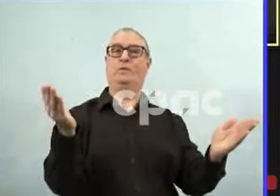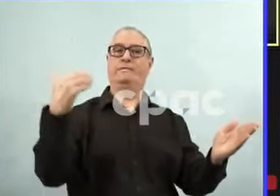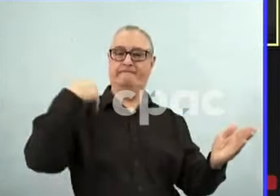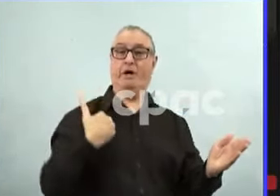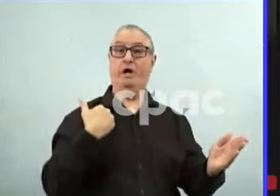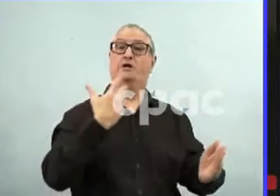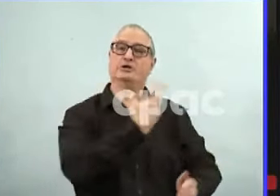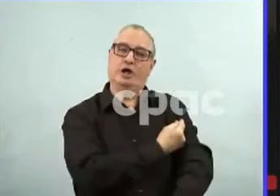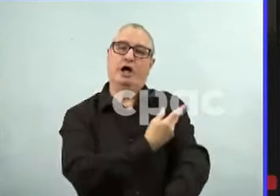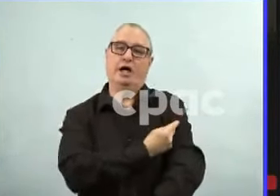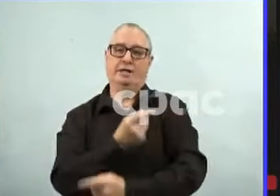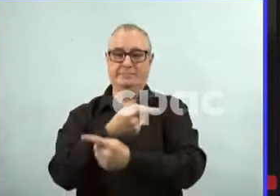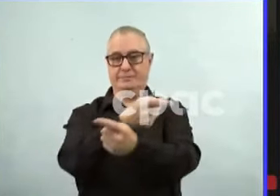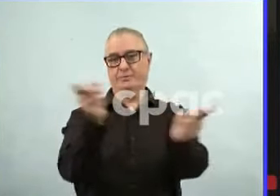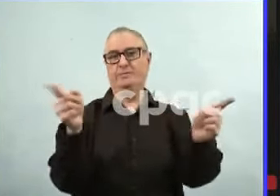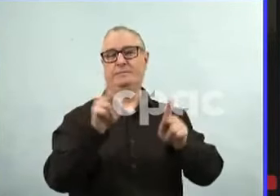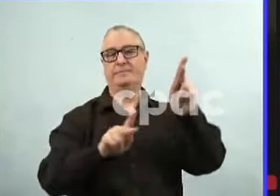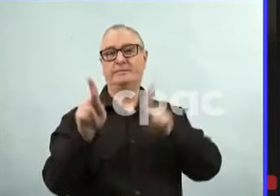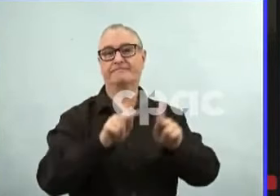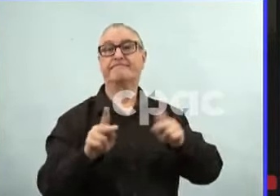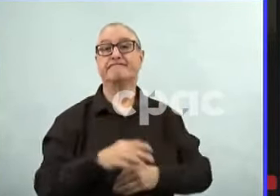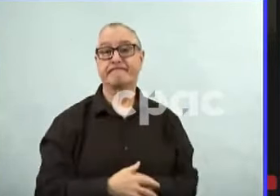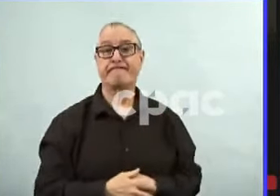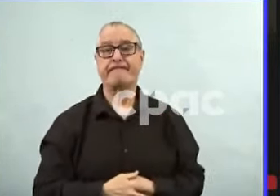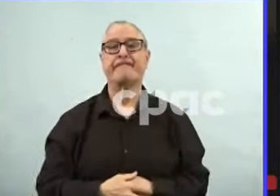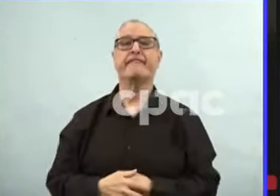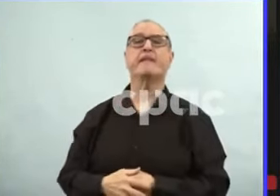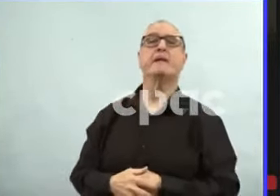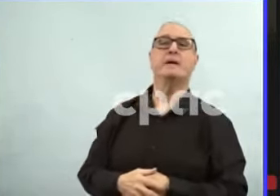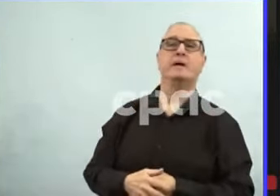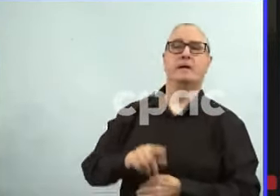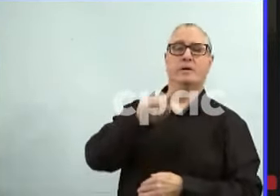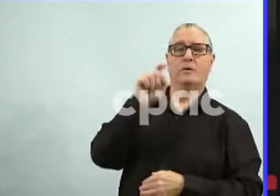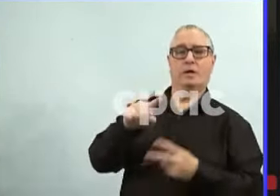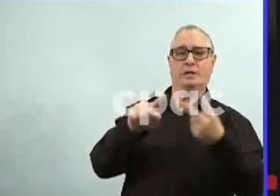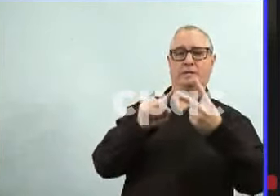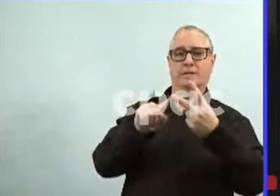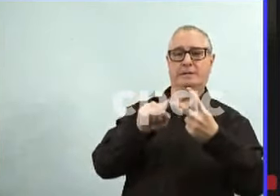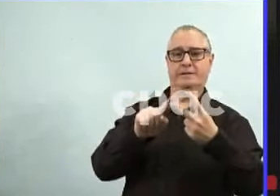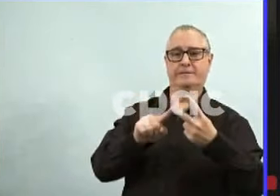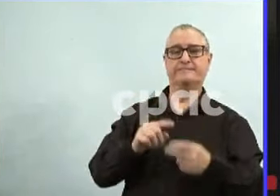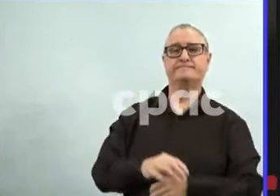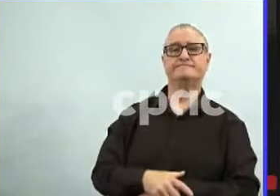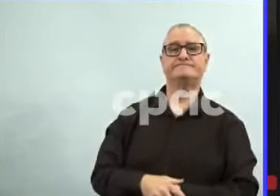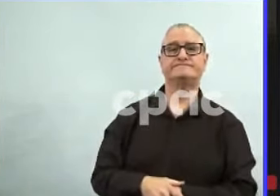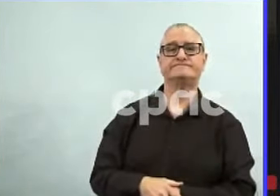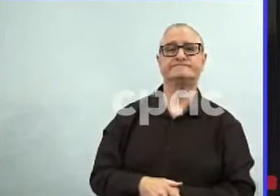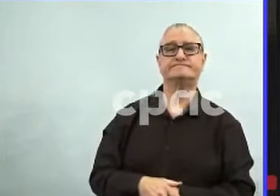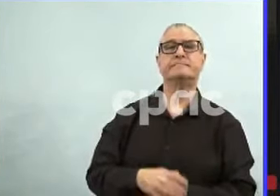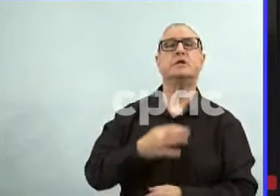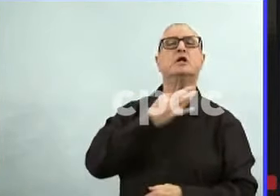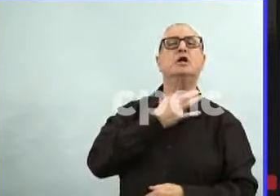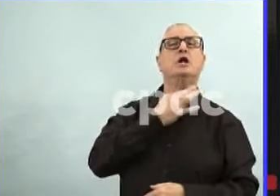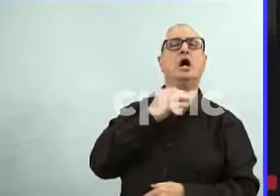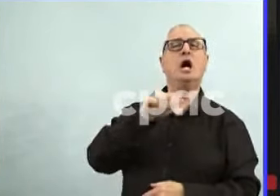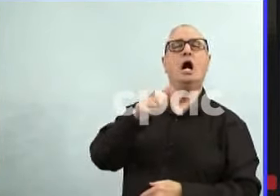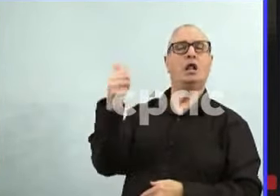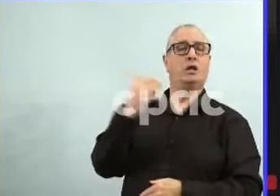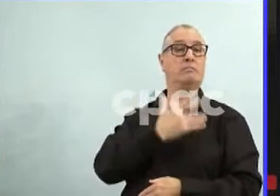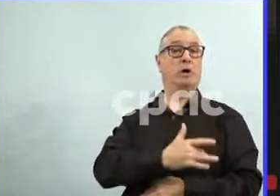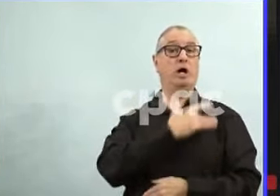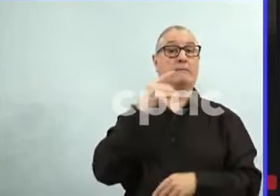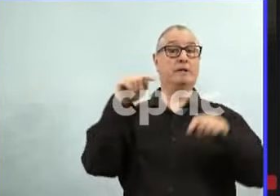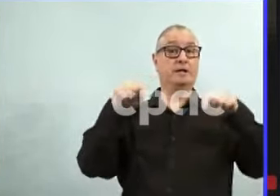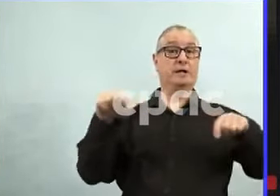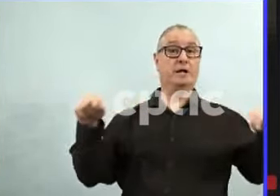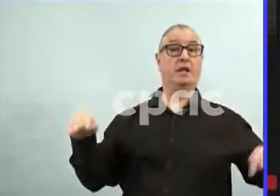Thank you for that. And are you considering to go as far and as quickly as other provinces when it will